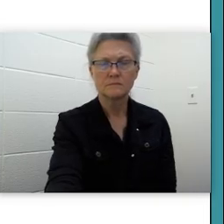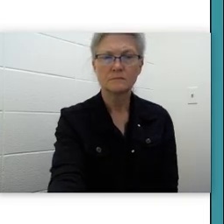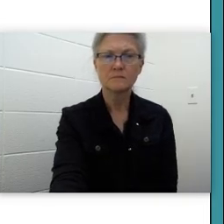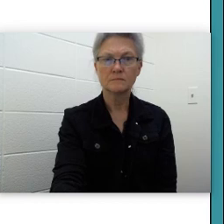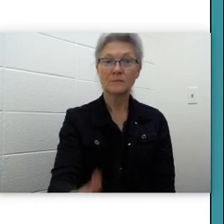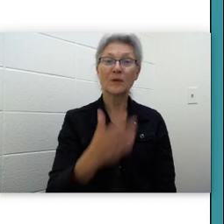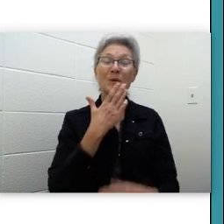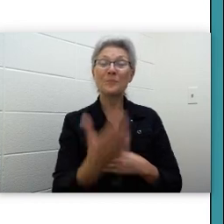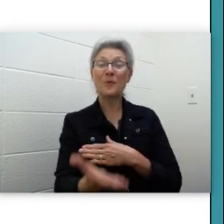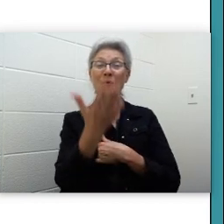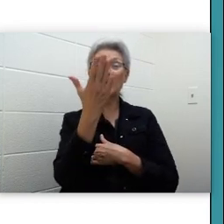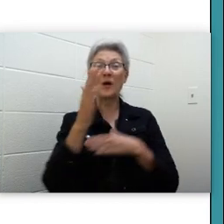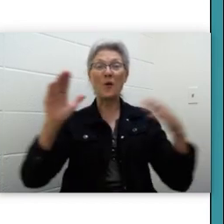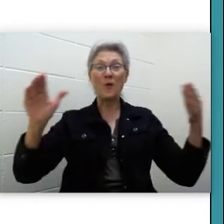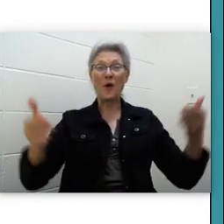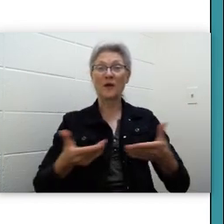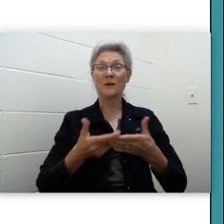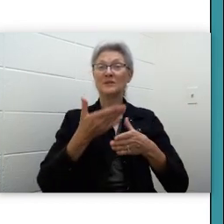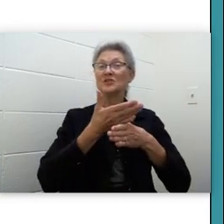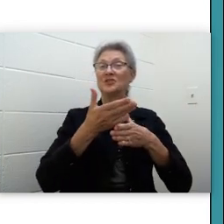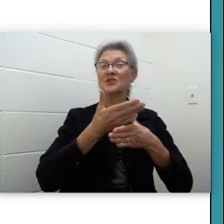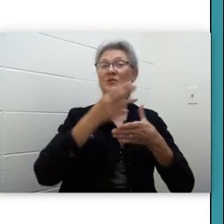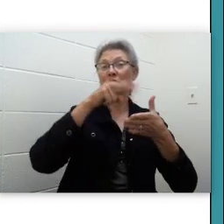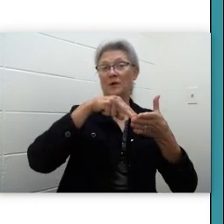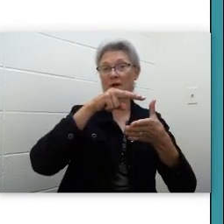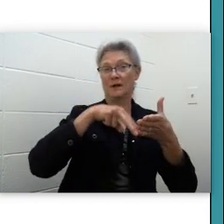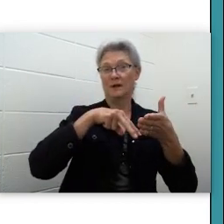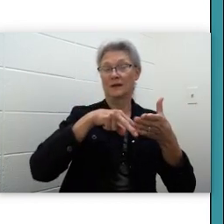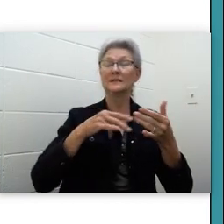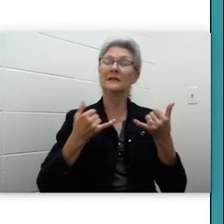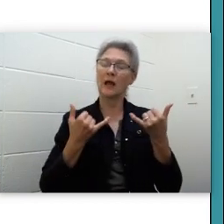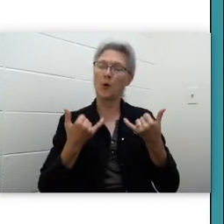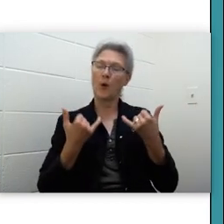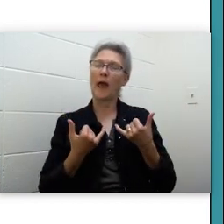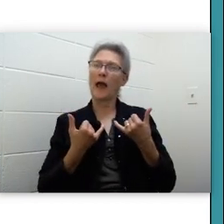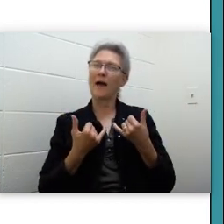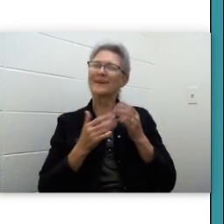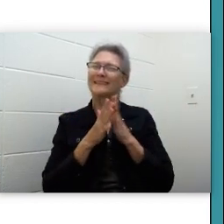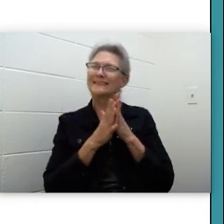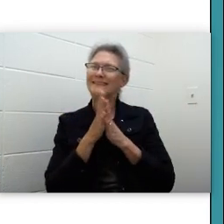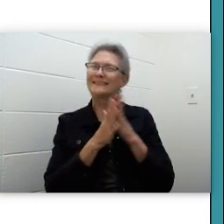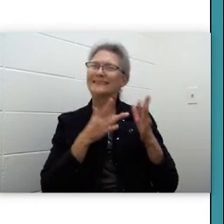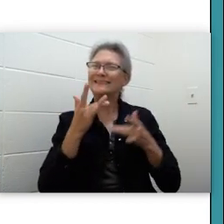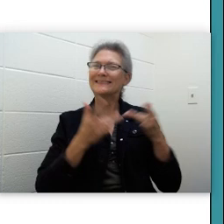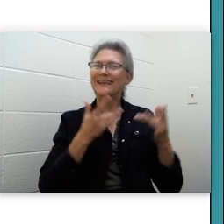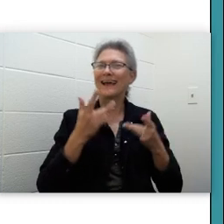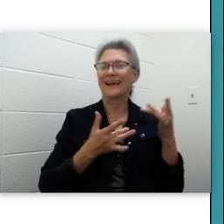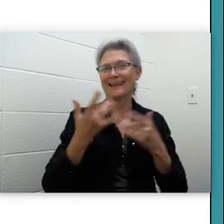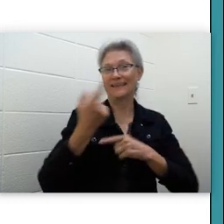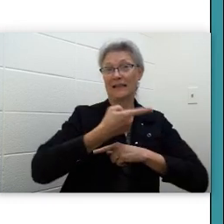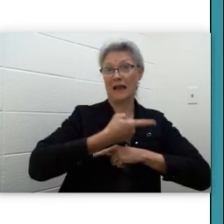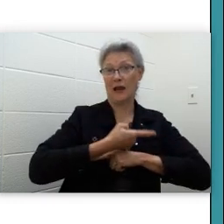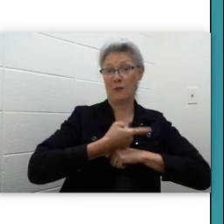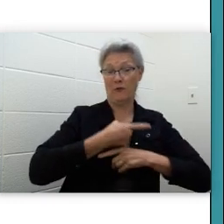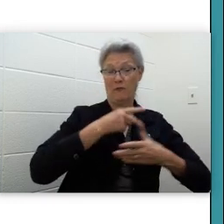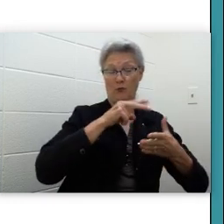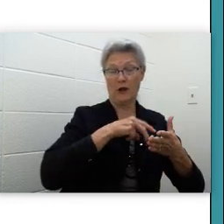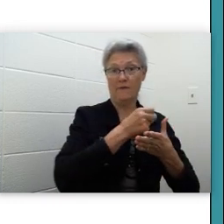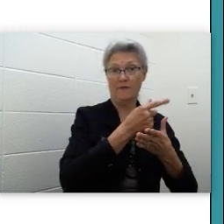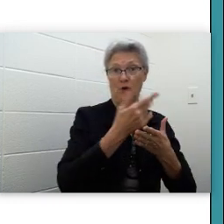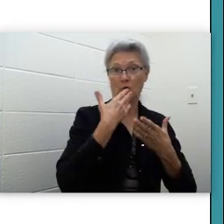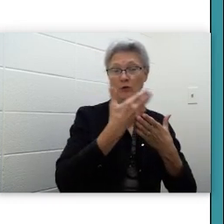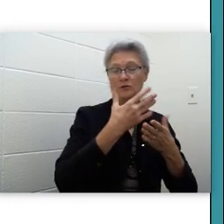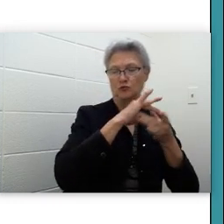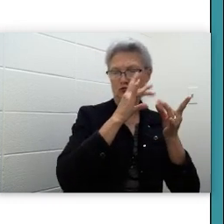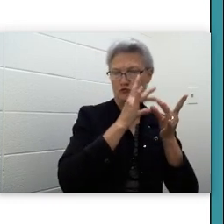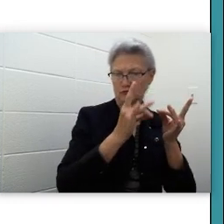Good morning and welcome to Shared Reading. Today we have a super exciting day because we've read a few really great